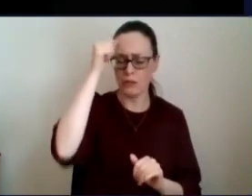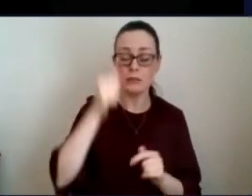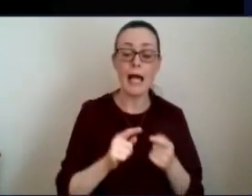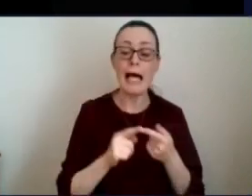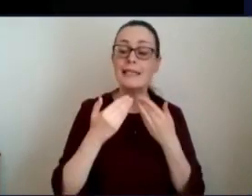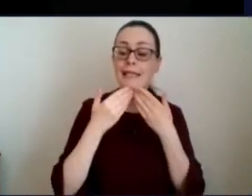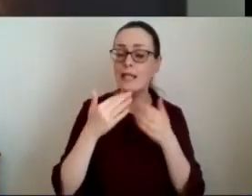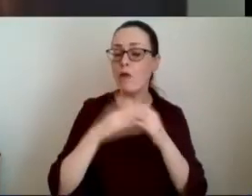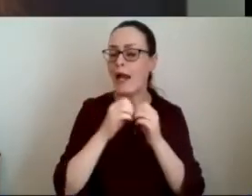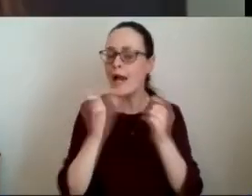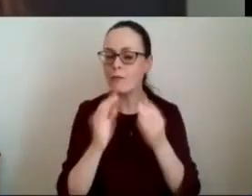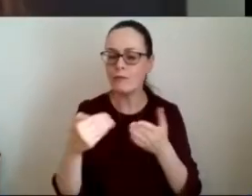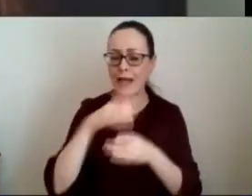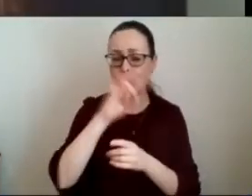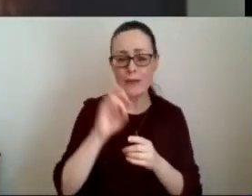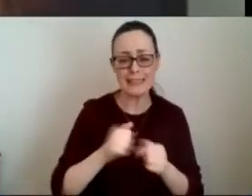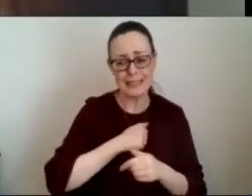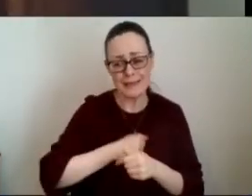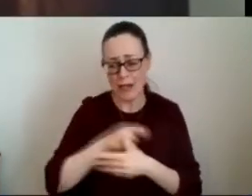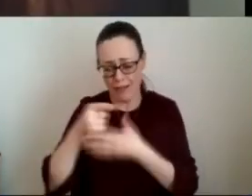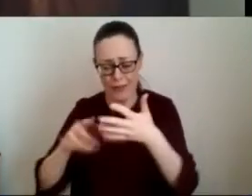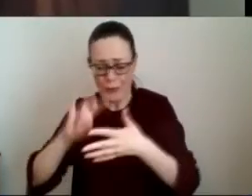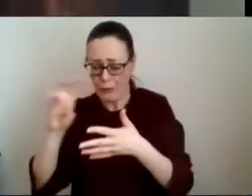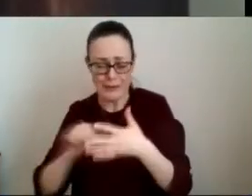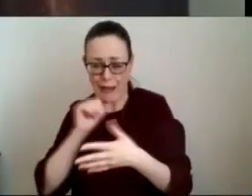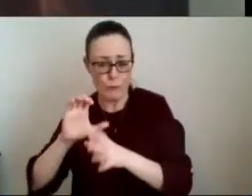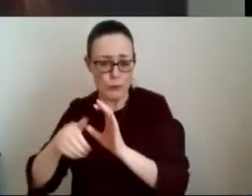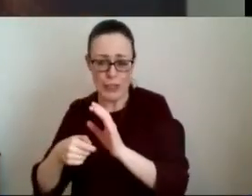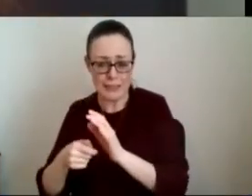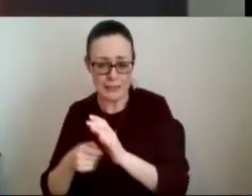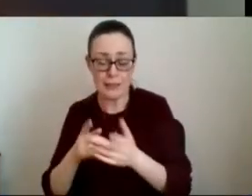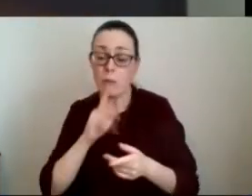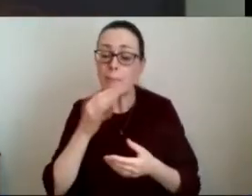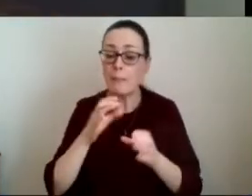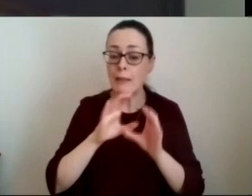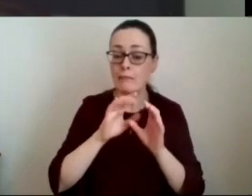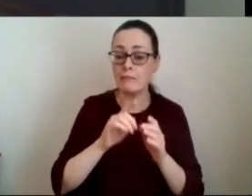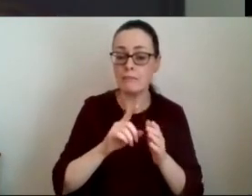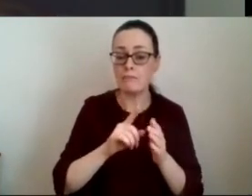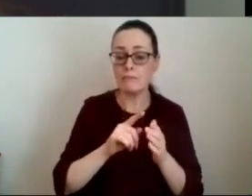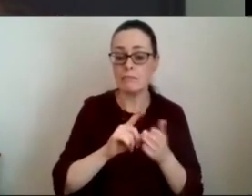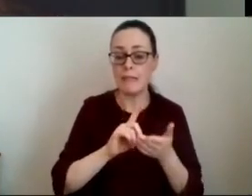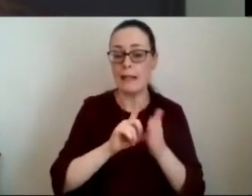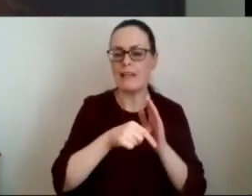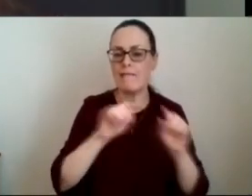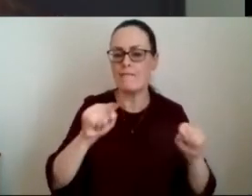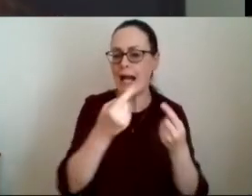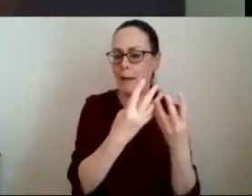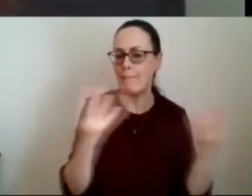who submitted questions and sorry to those that i didn't manage to get to but there will be another opportunity to ask questions which with the final uh panel uh this afternoon